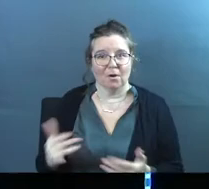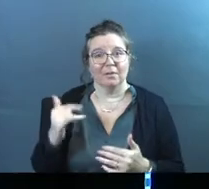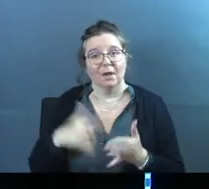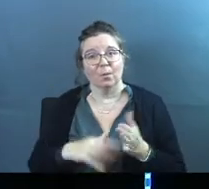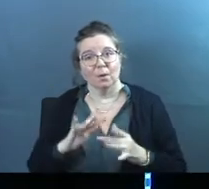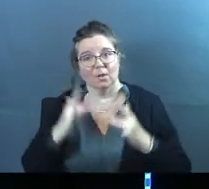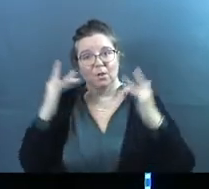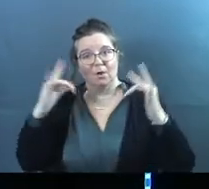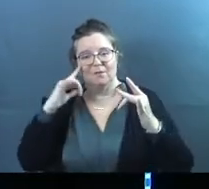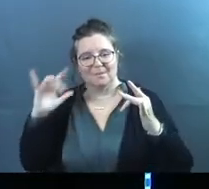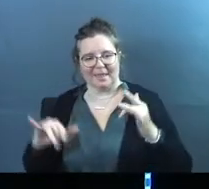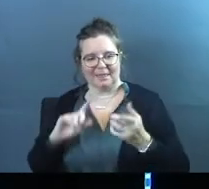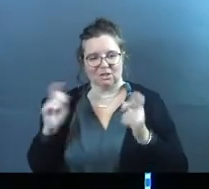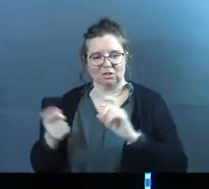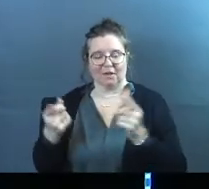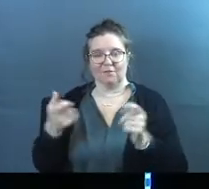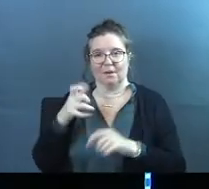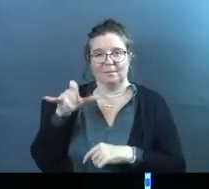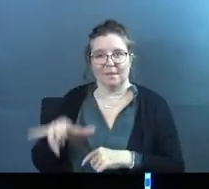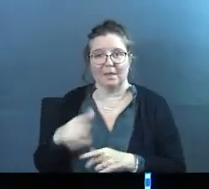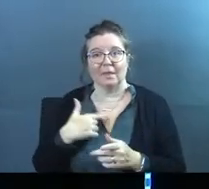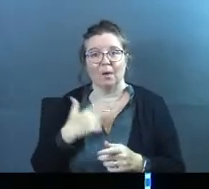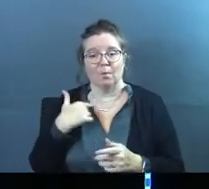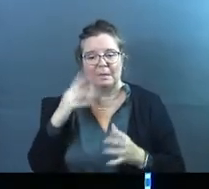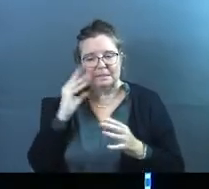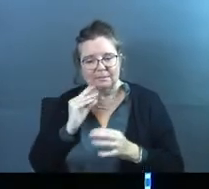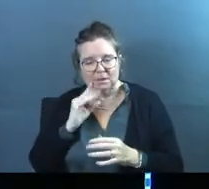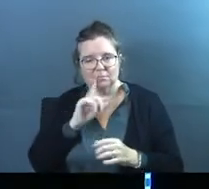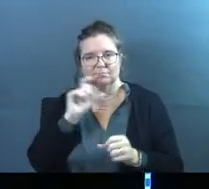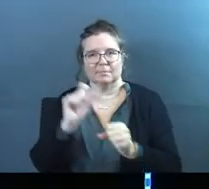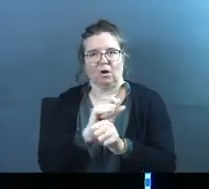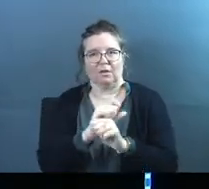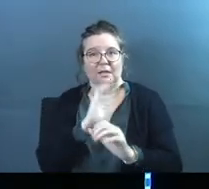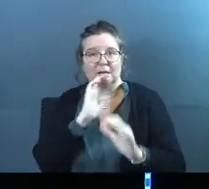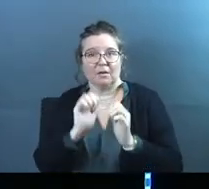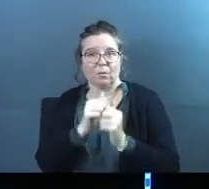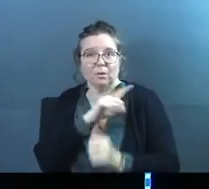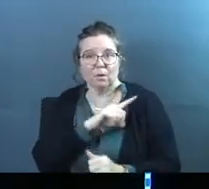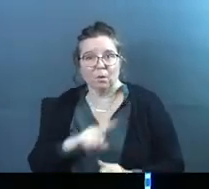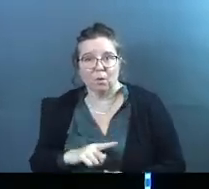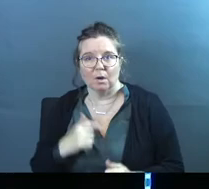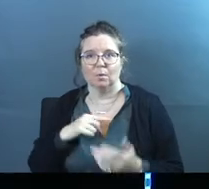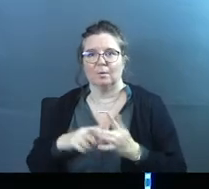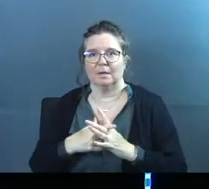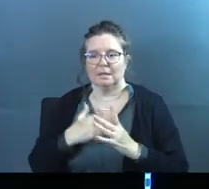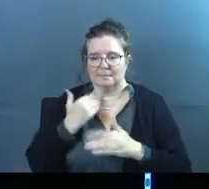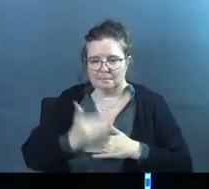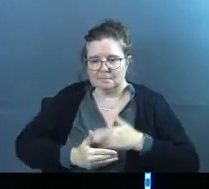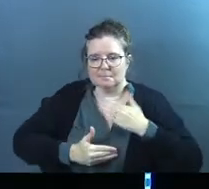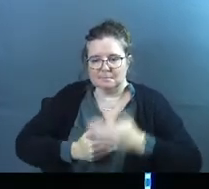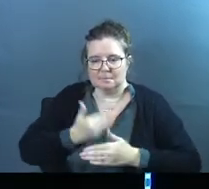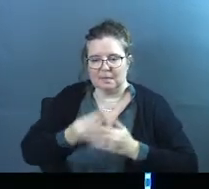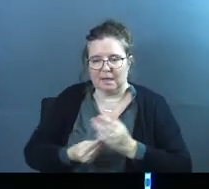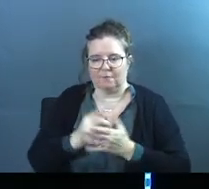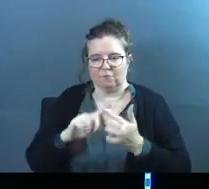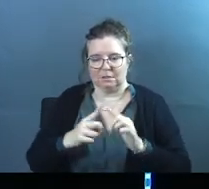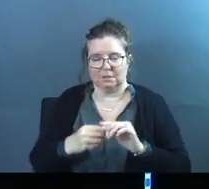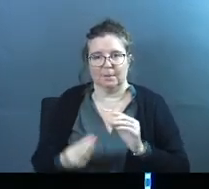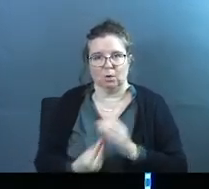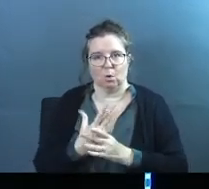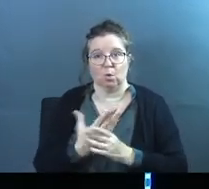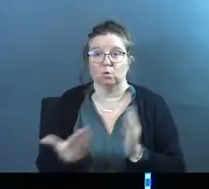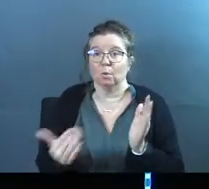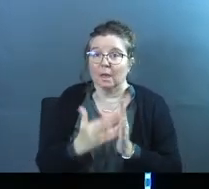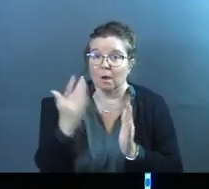That's where the glow comes from. That's where the change comes from. That's when we experience authentic conversation with the Lord, and we begin to build that friendship and grow. So again,